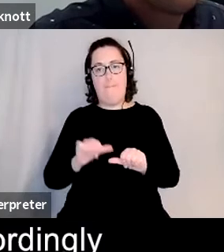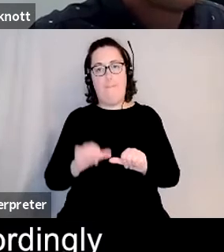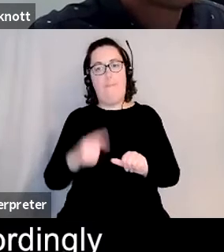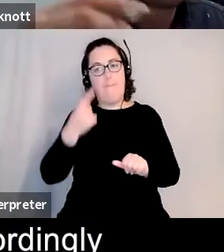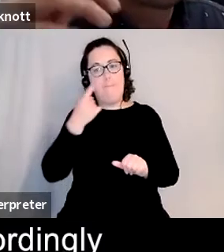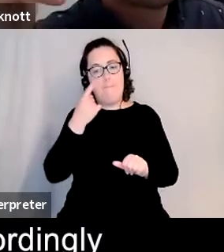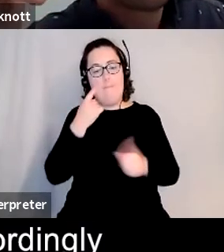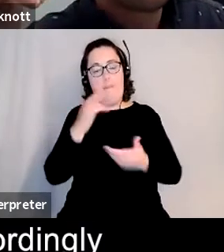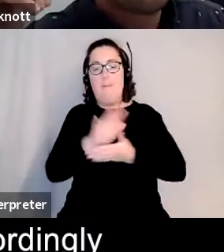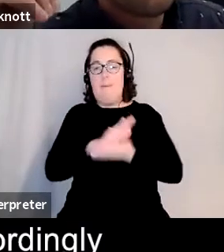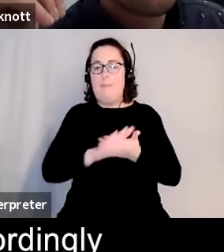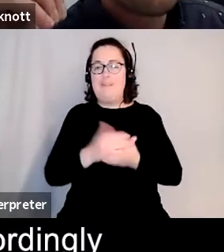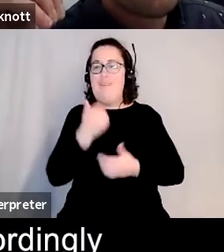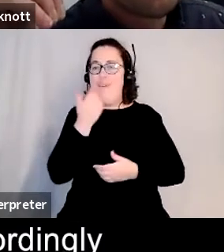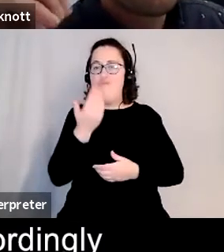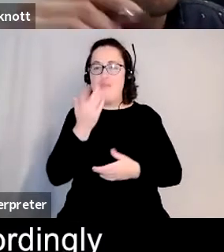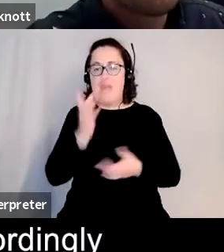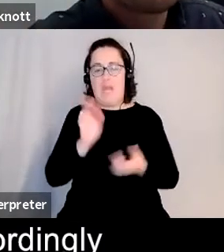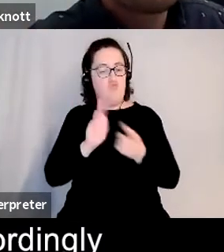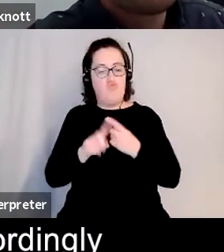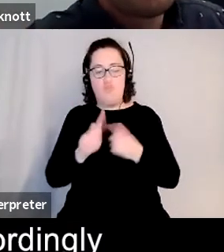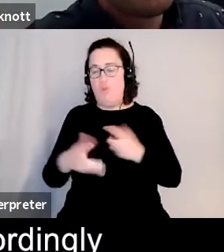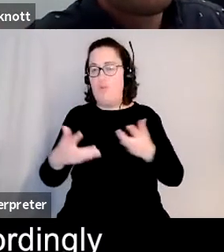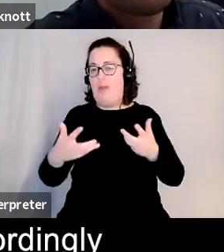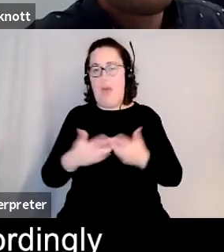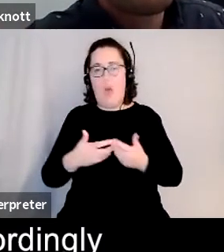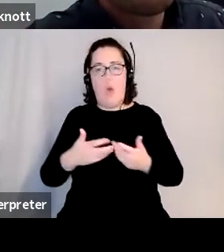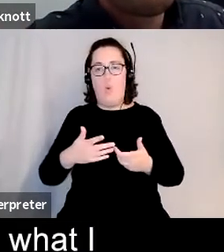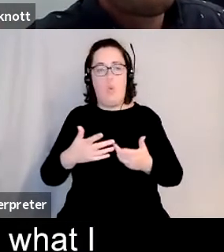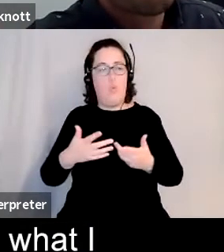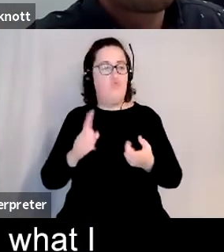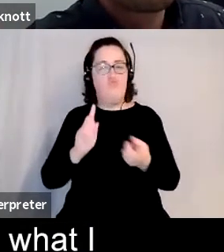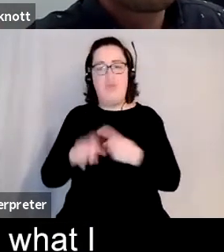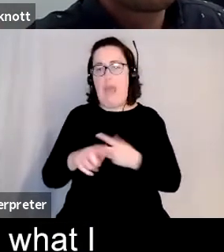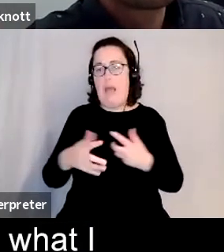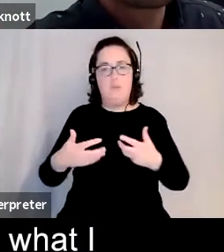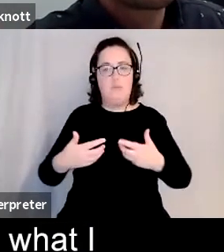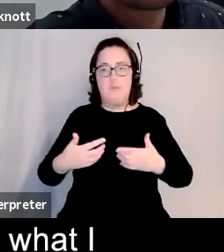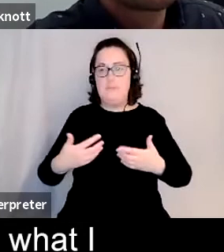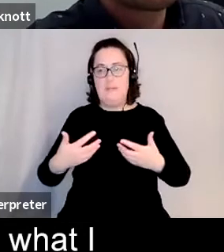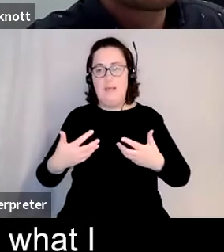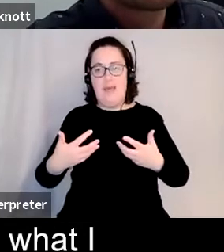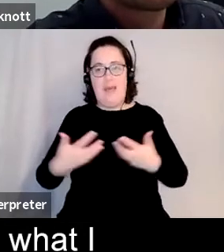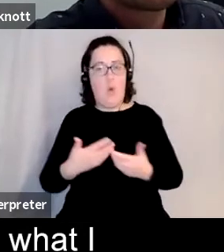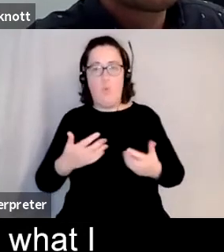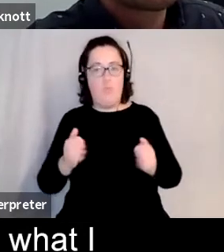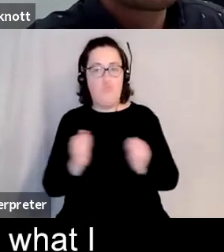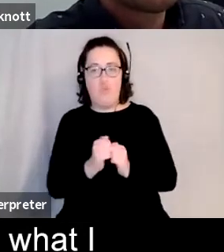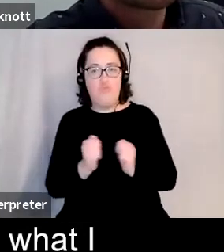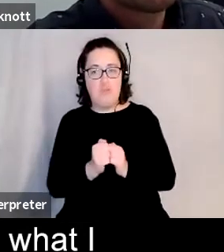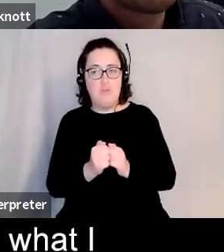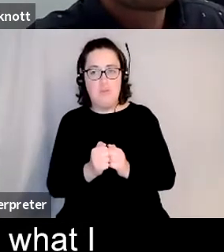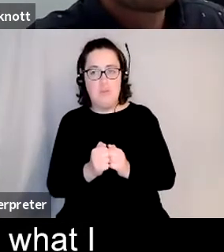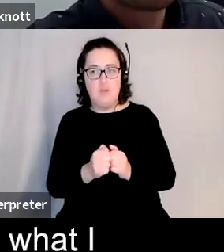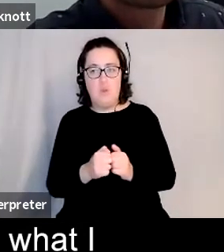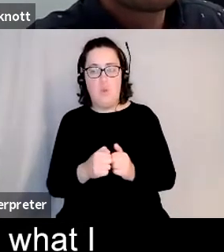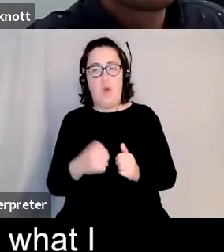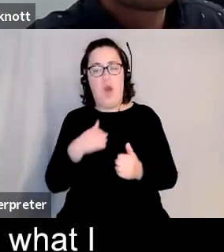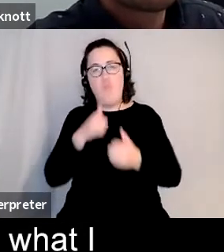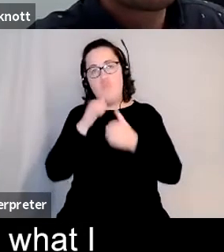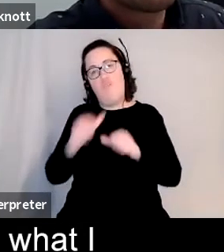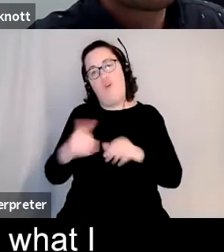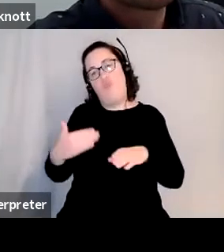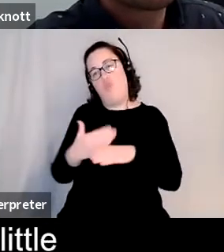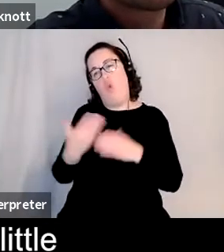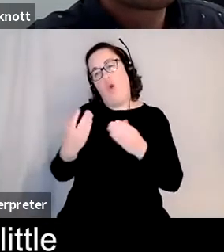respond and react and make accordingly and i you know and i felt a kind of curious freedom at working with what i had rather than that